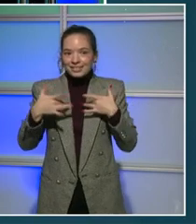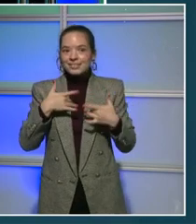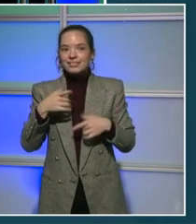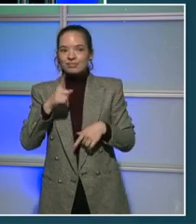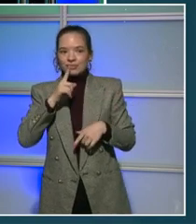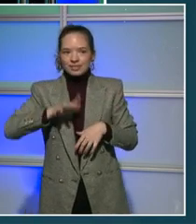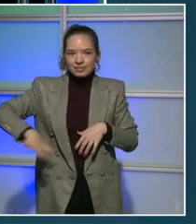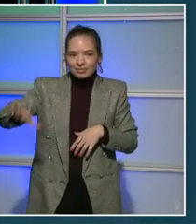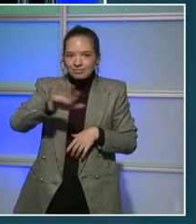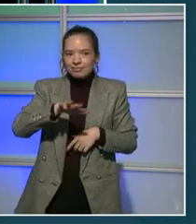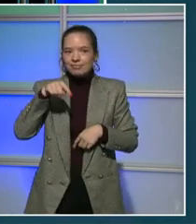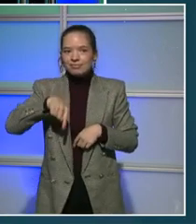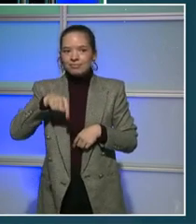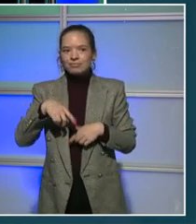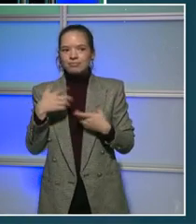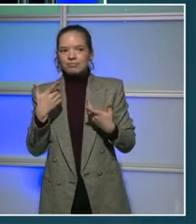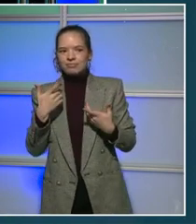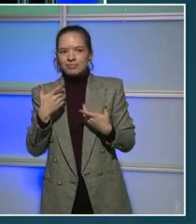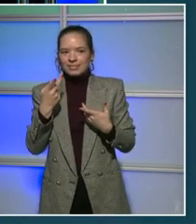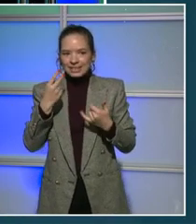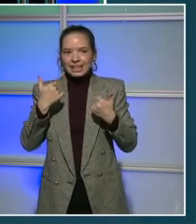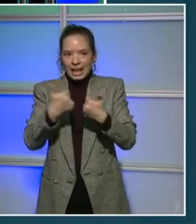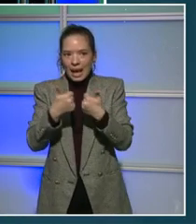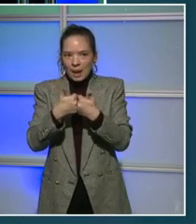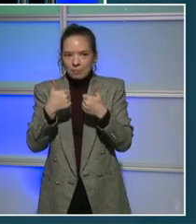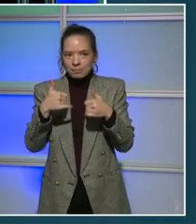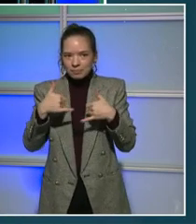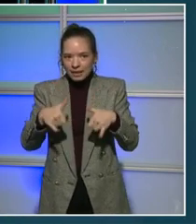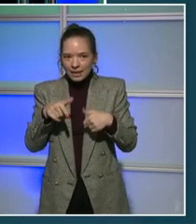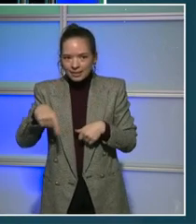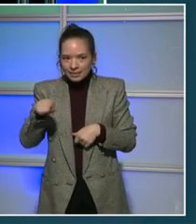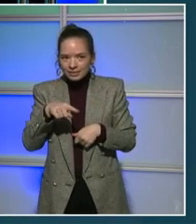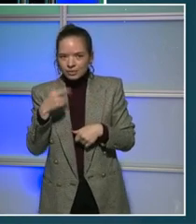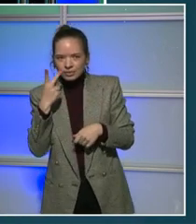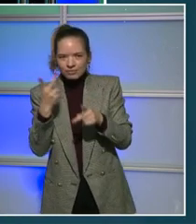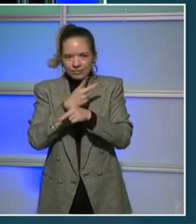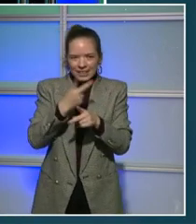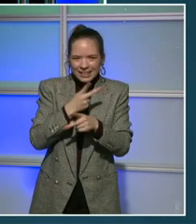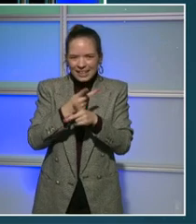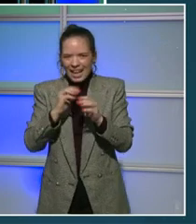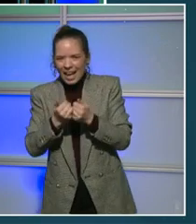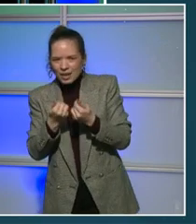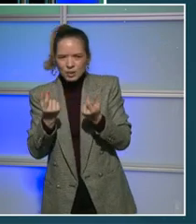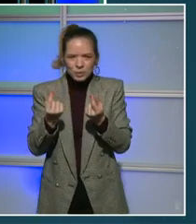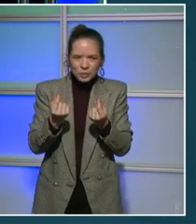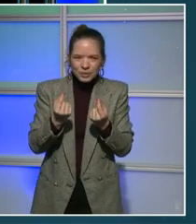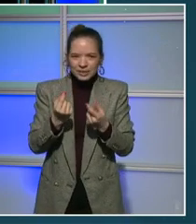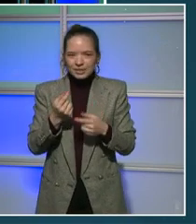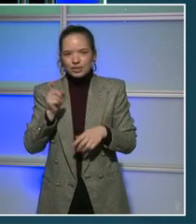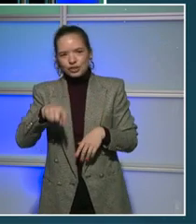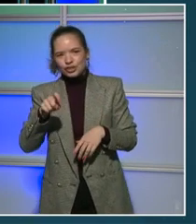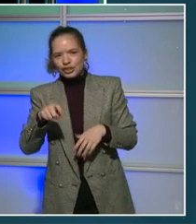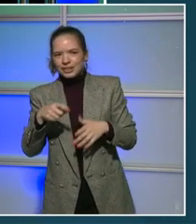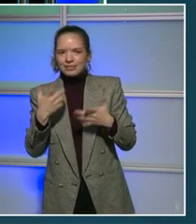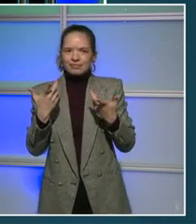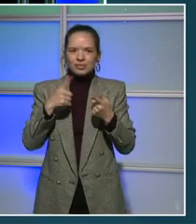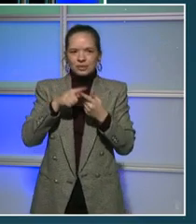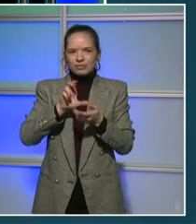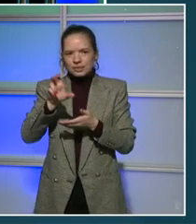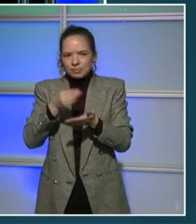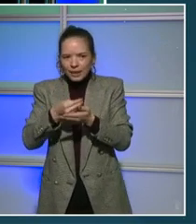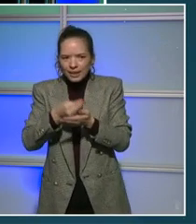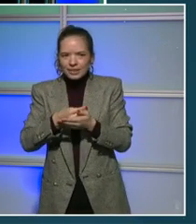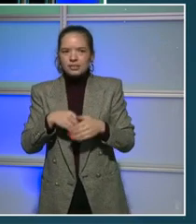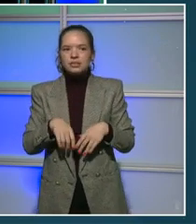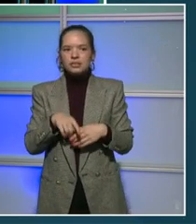And in just a few moments, you at home will be able to start allocating your dollars at $100 game as well. So again, make sure you go to budget.dc.gov now